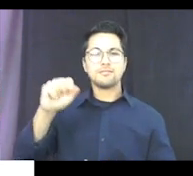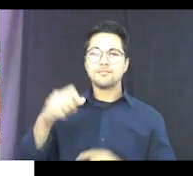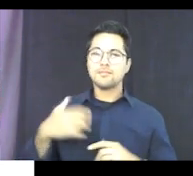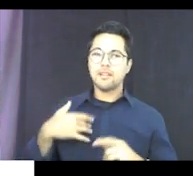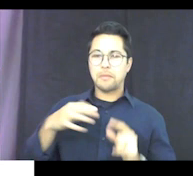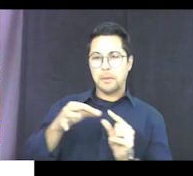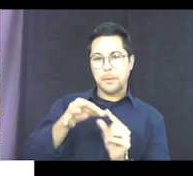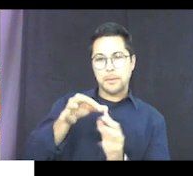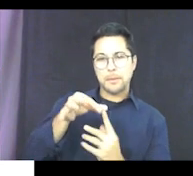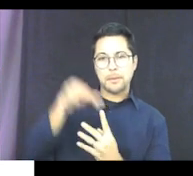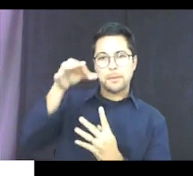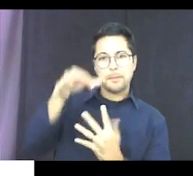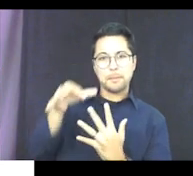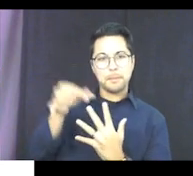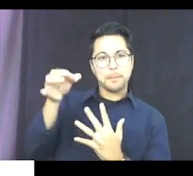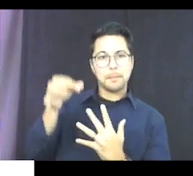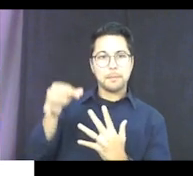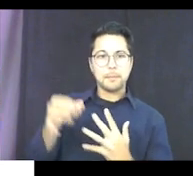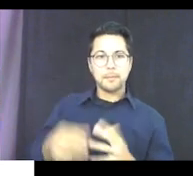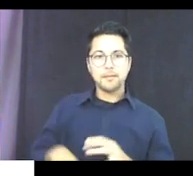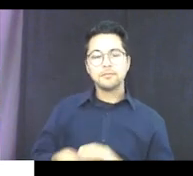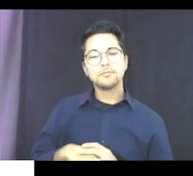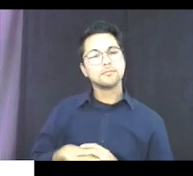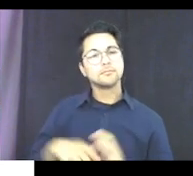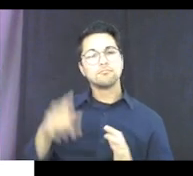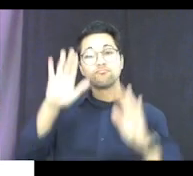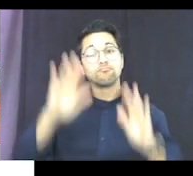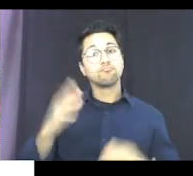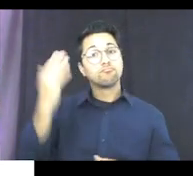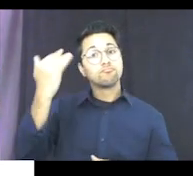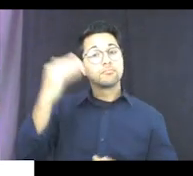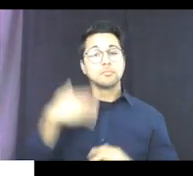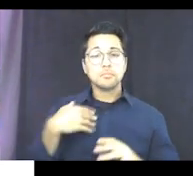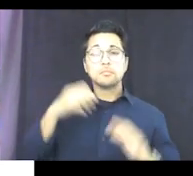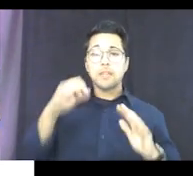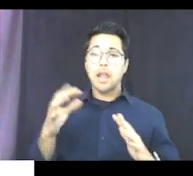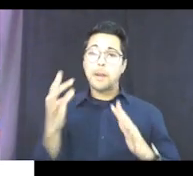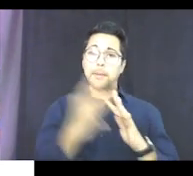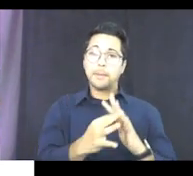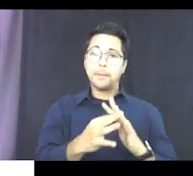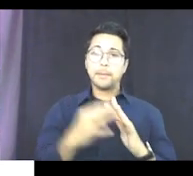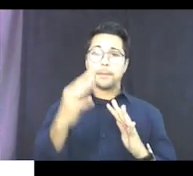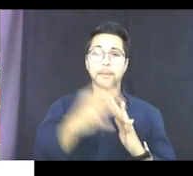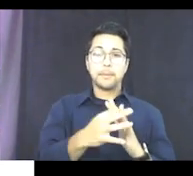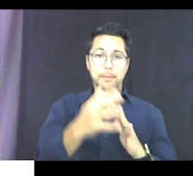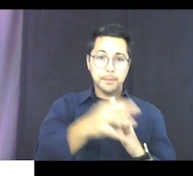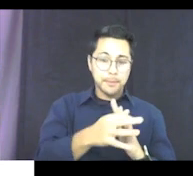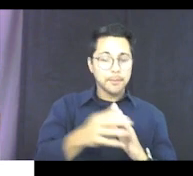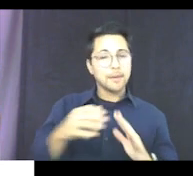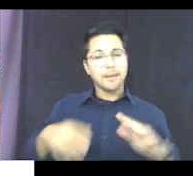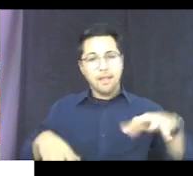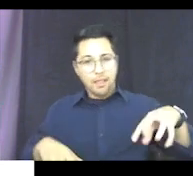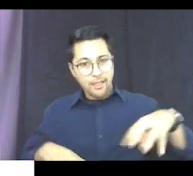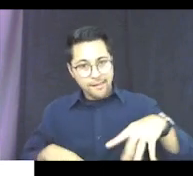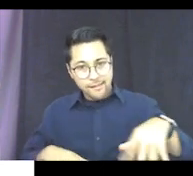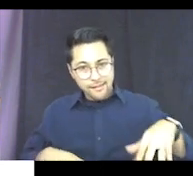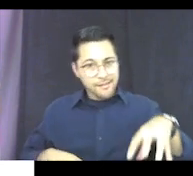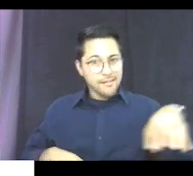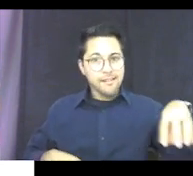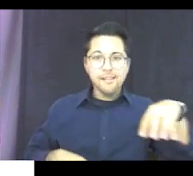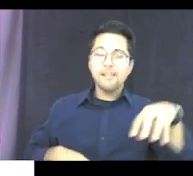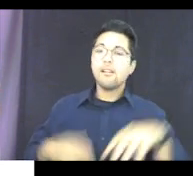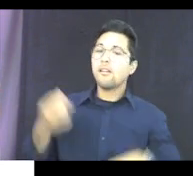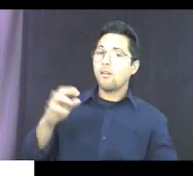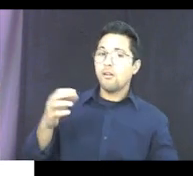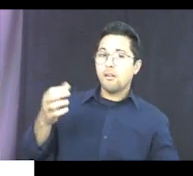tip. And then they have a bulb at the end here. But they're great because they can actually be put on the kids fingers. And they can use them this way. Or they can